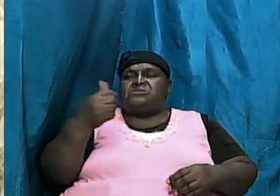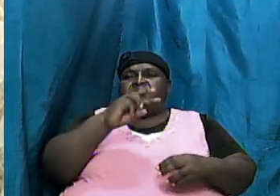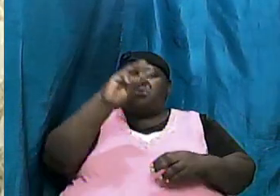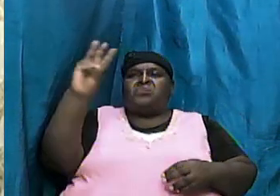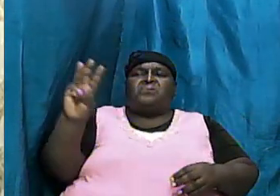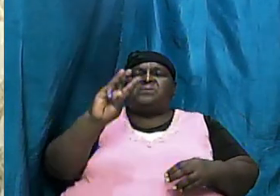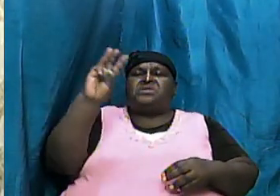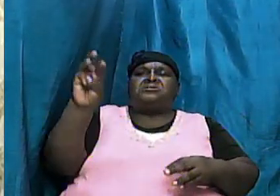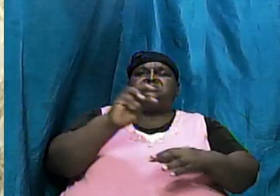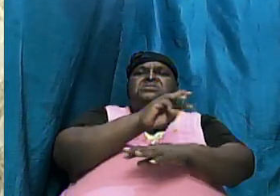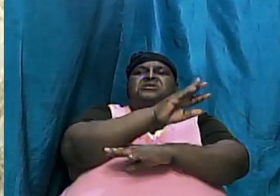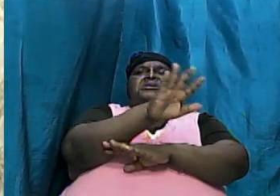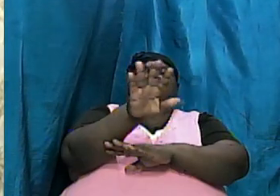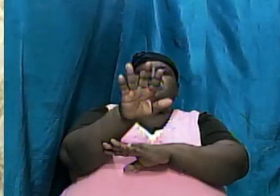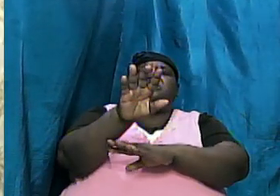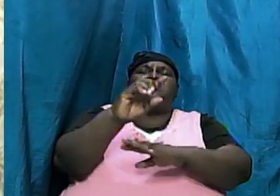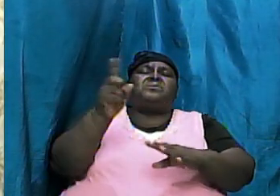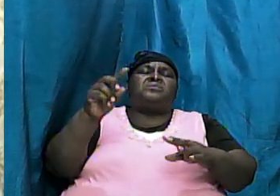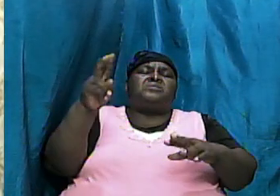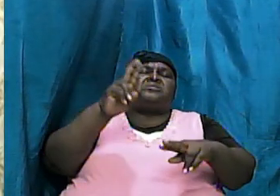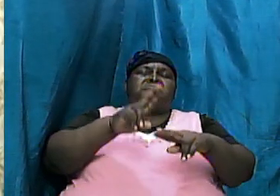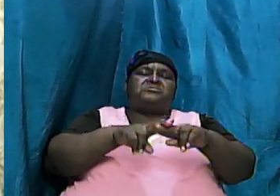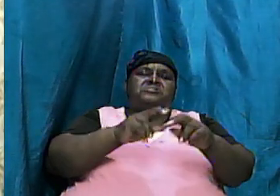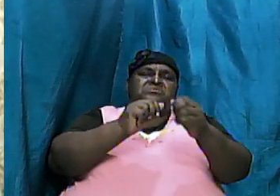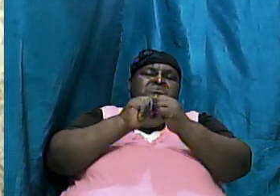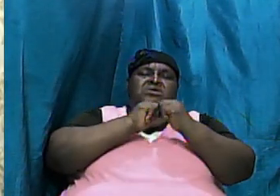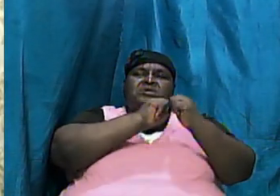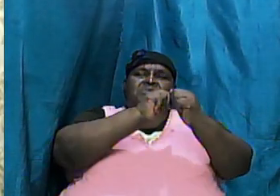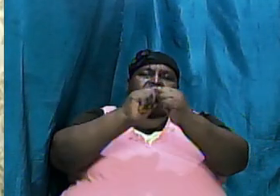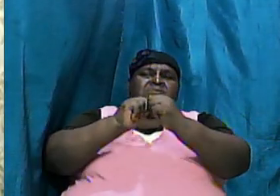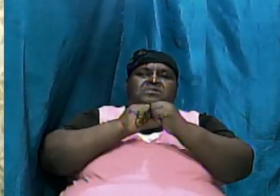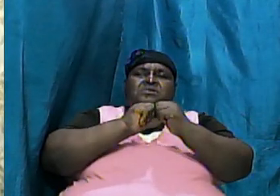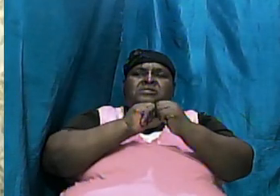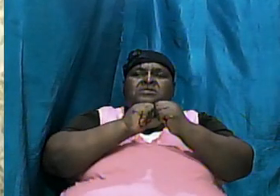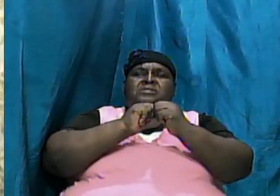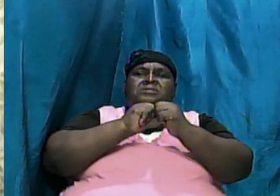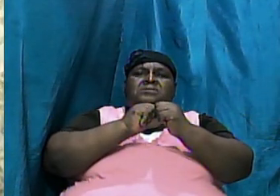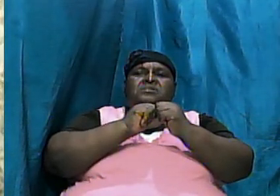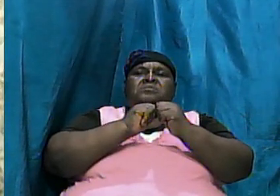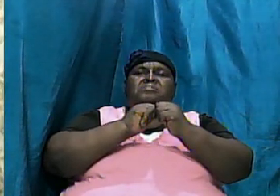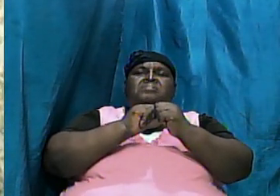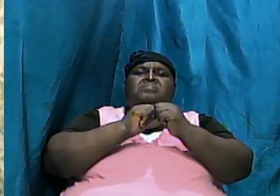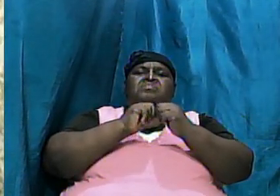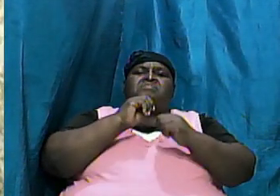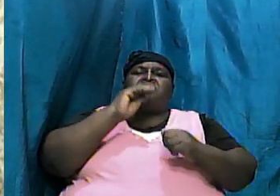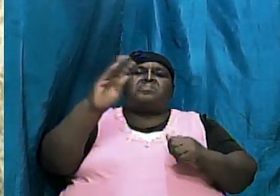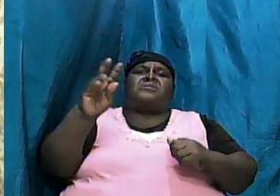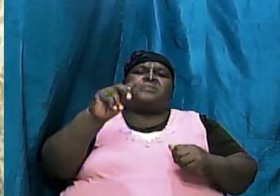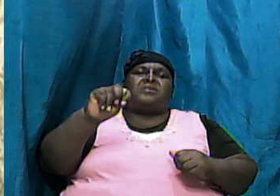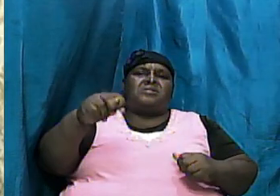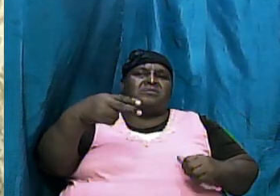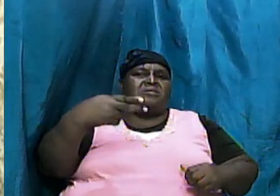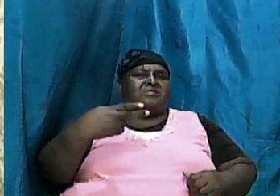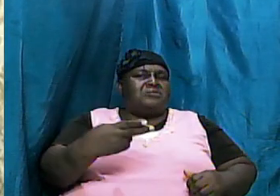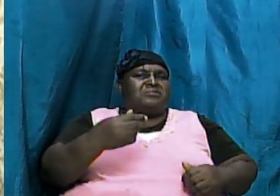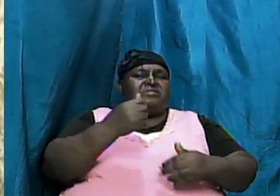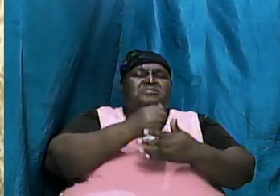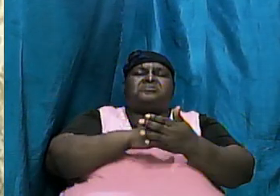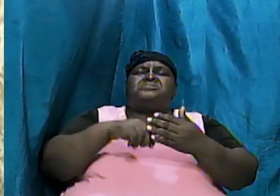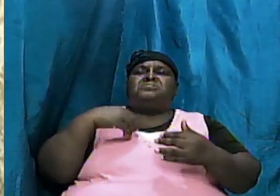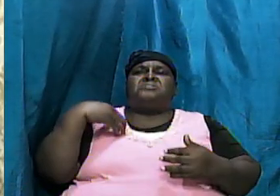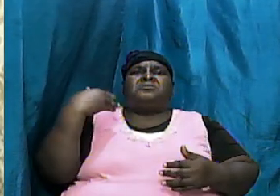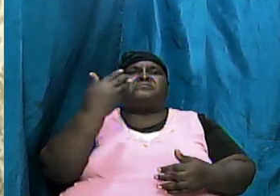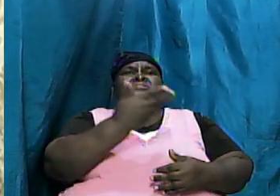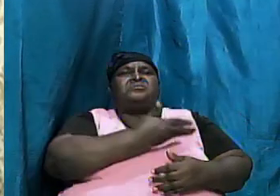evening where we can sit together and of course it will be probably Thursday when some of us are